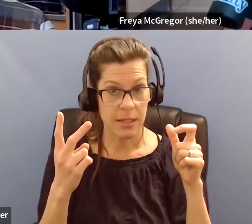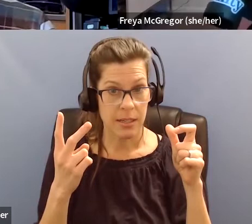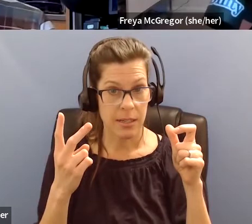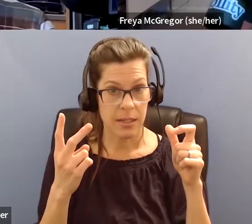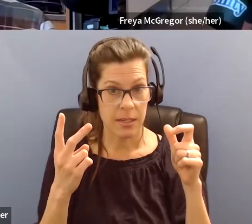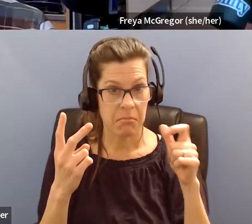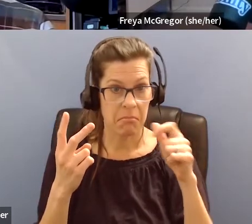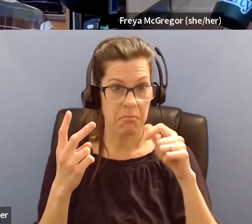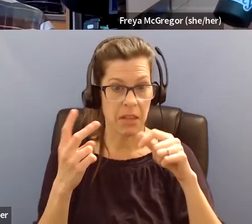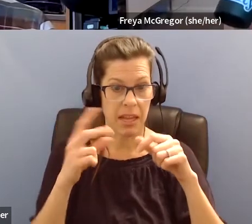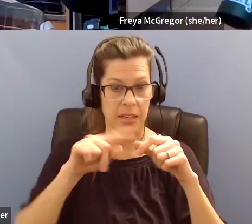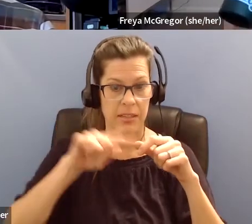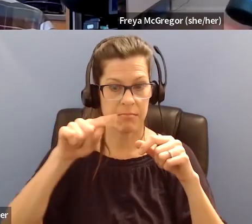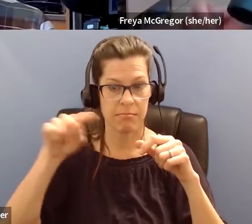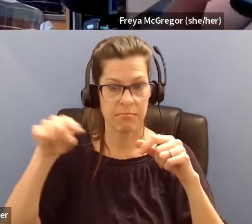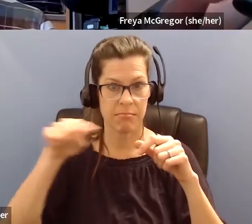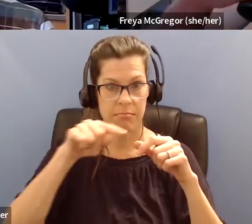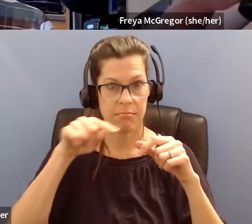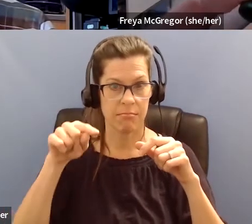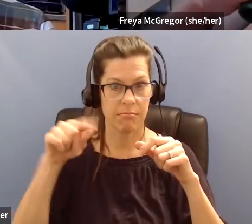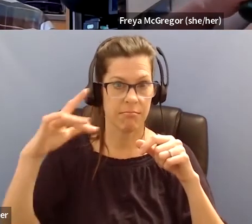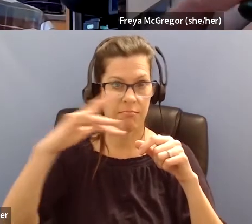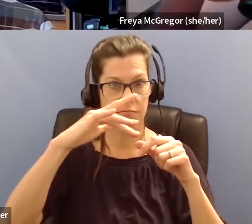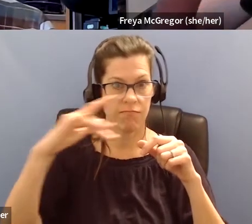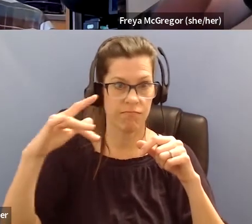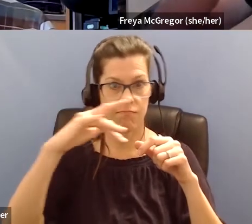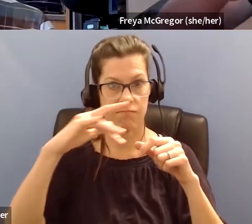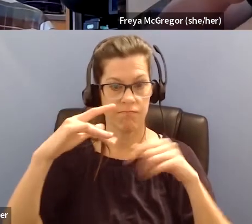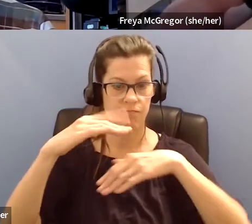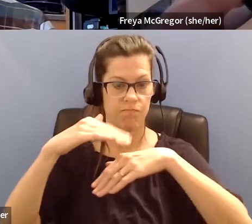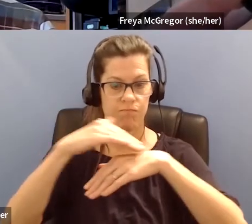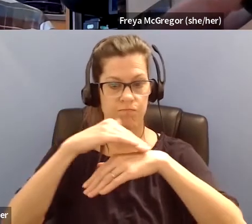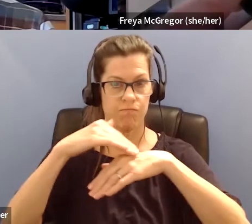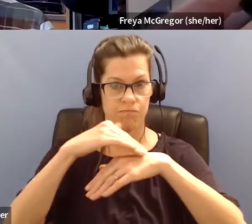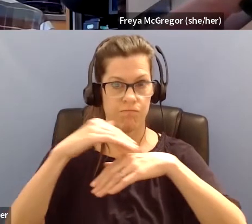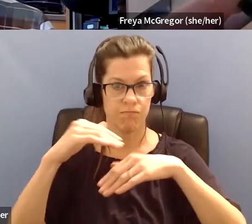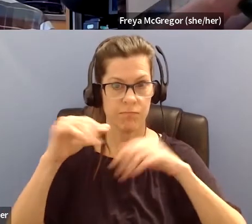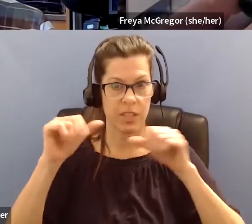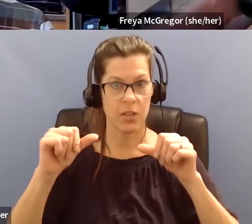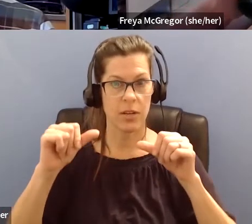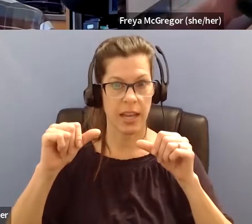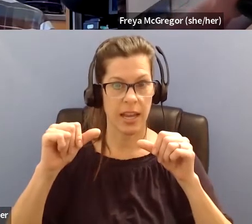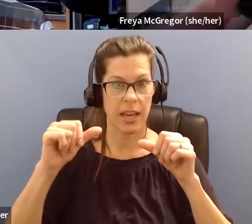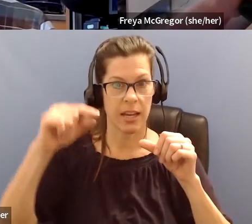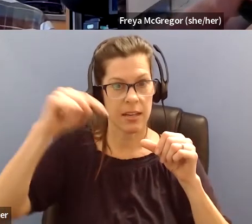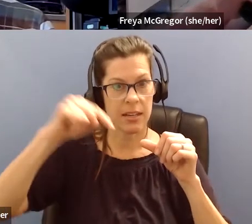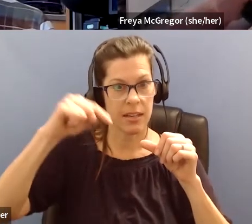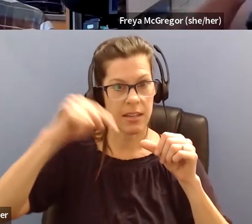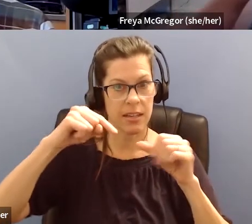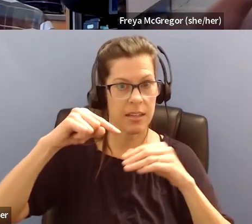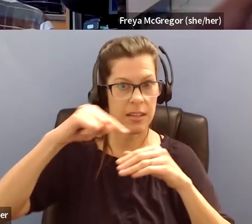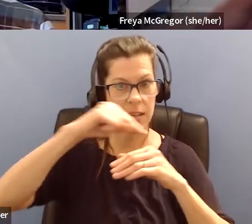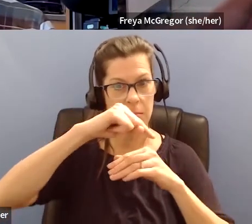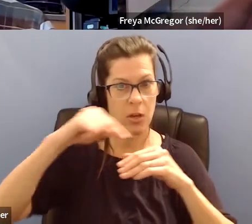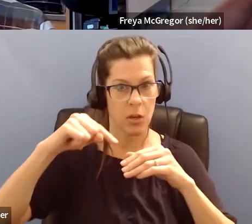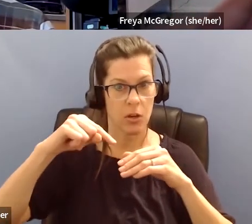divot on the focal wheel. Right. And so, you can kind of dig your finger in to shift it